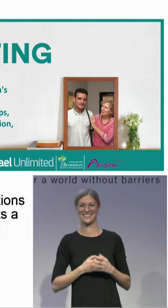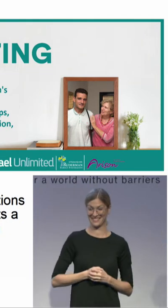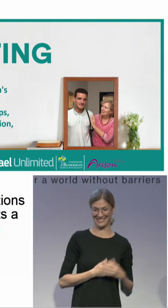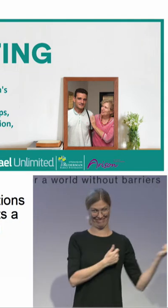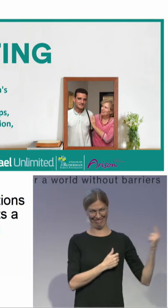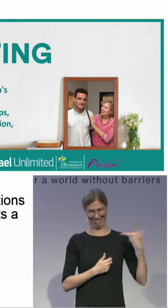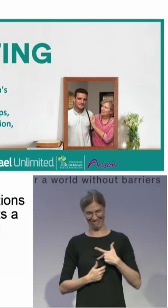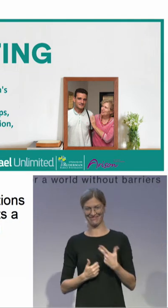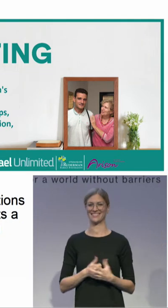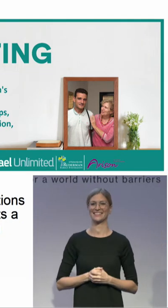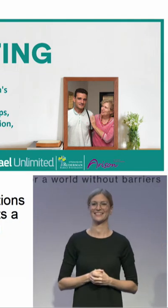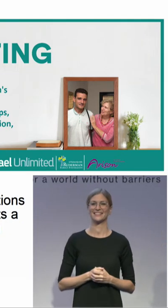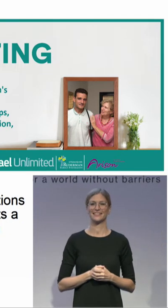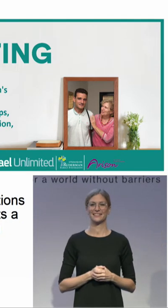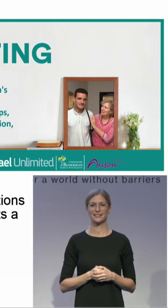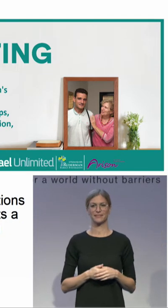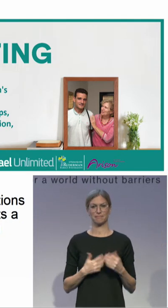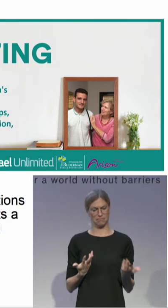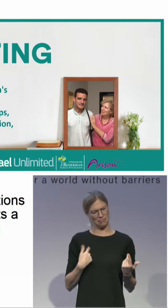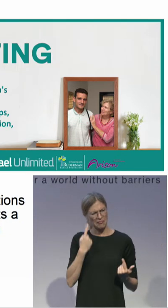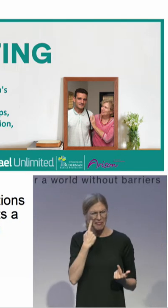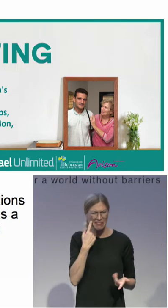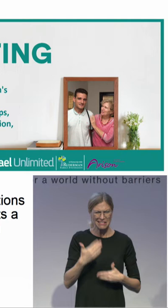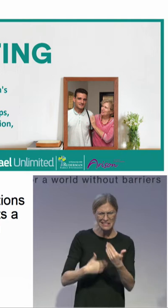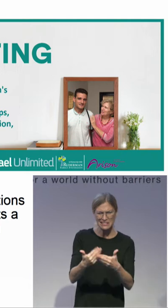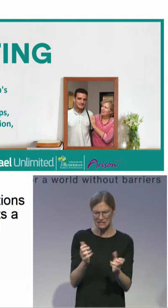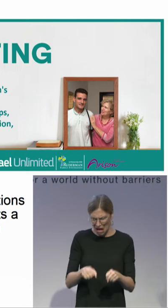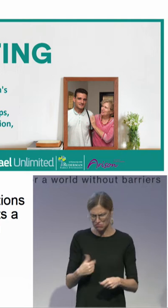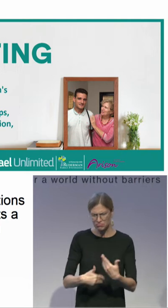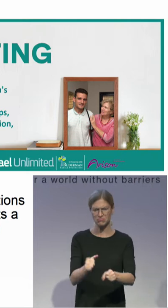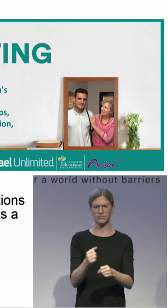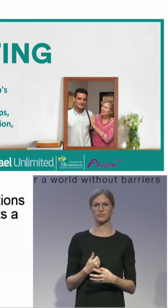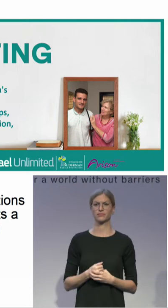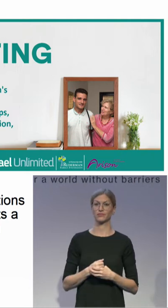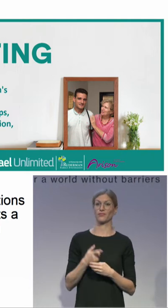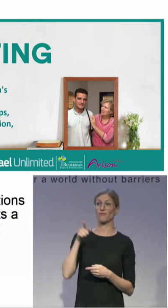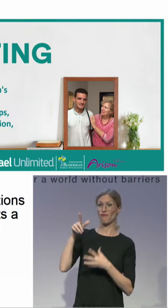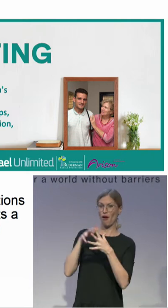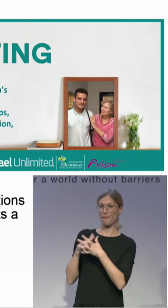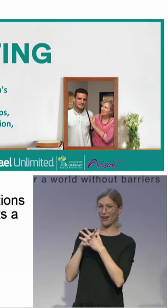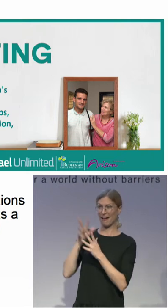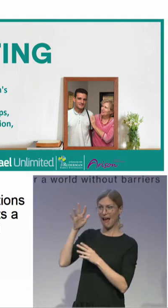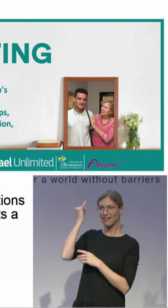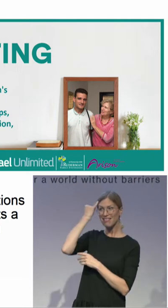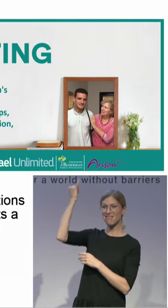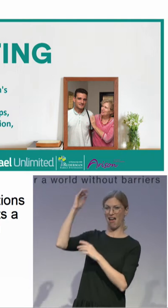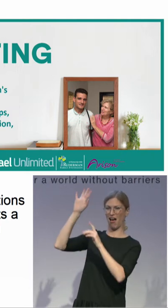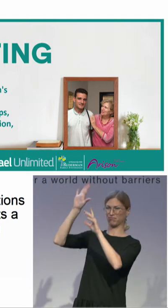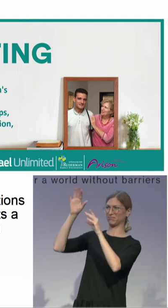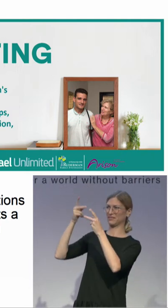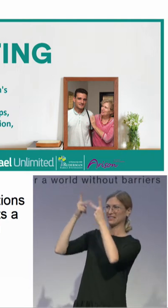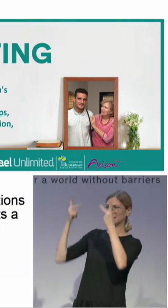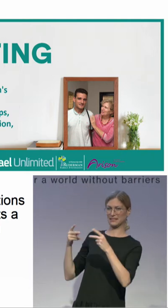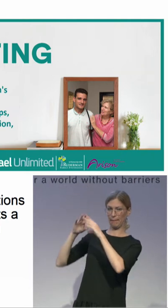let's try. Let's give it a try. And we adopted the American model. And we've set a